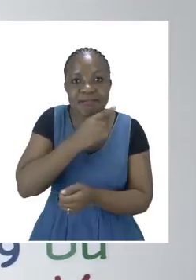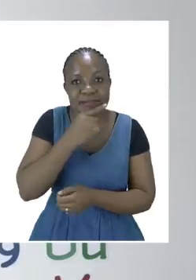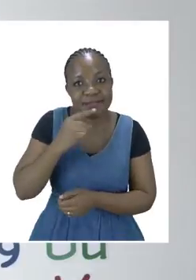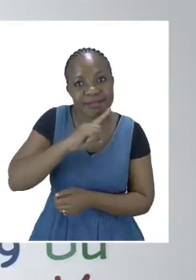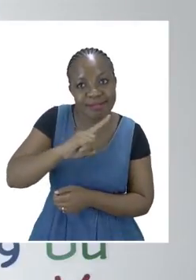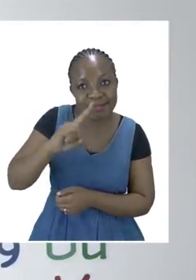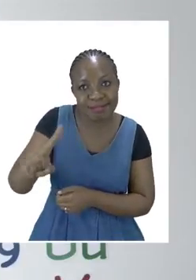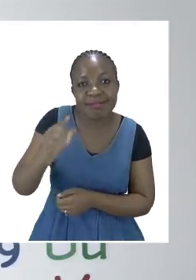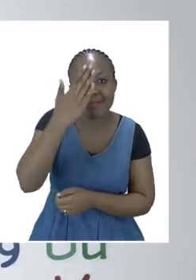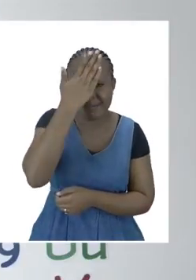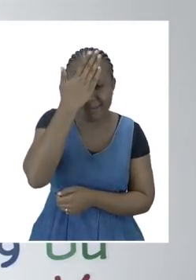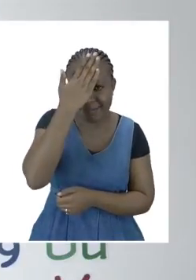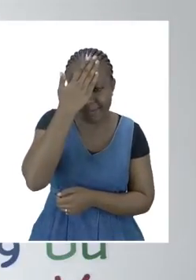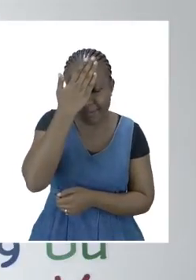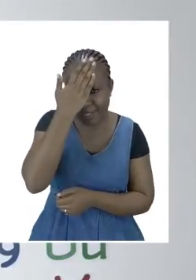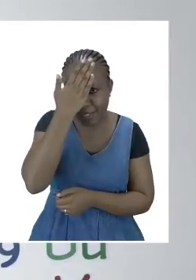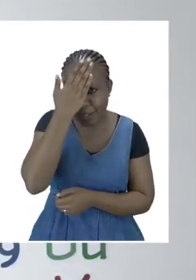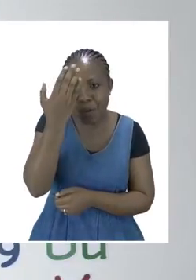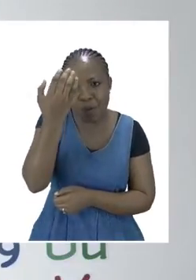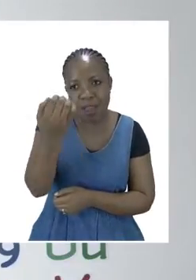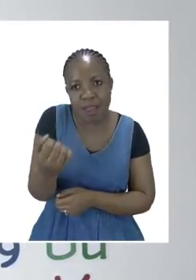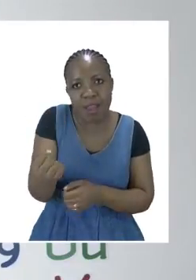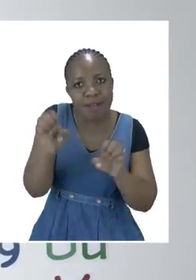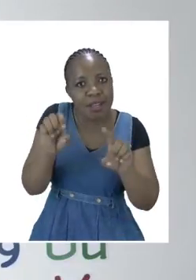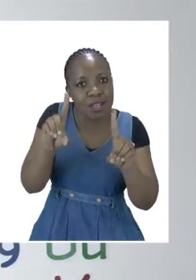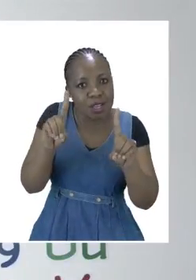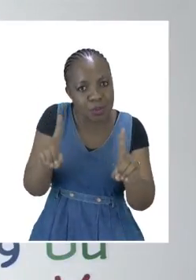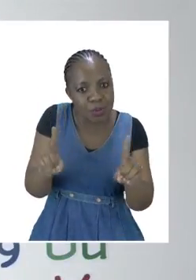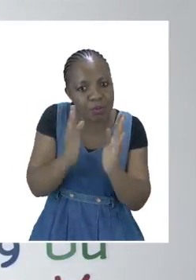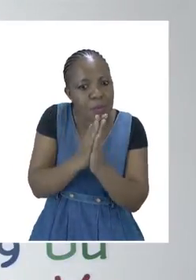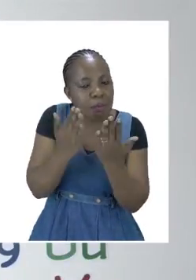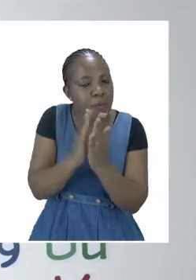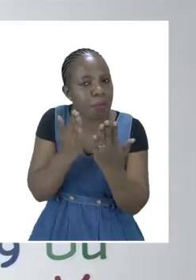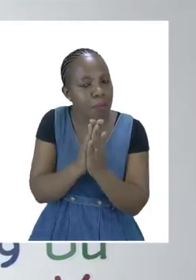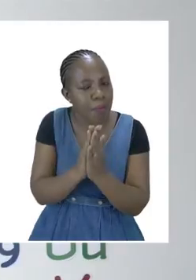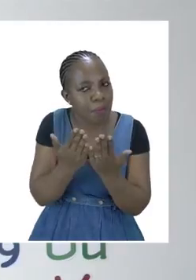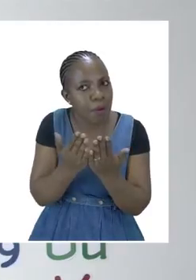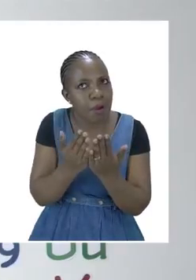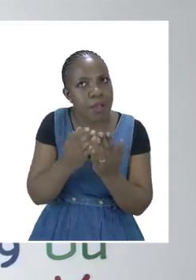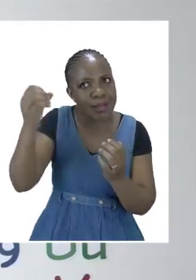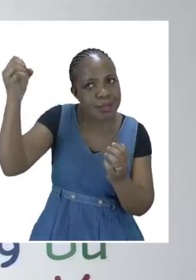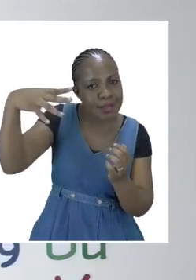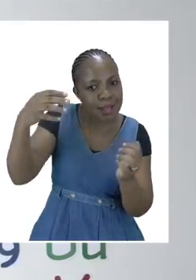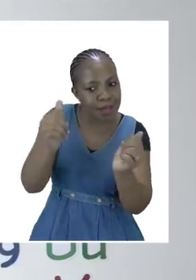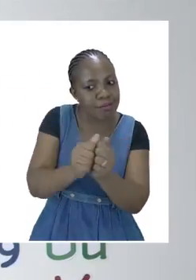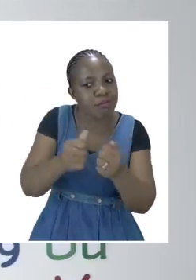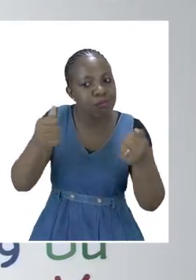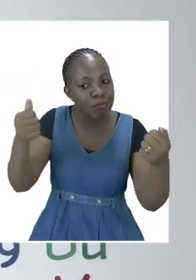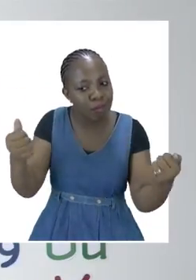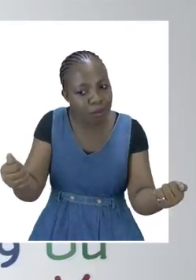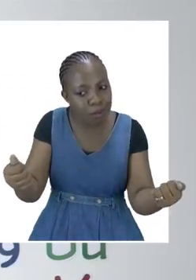education booklet in our daily newspaper street sales or at your school